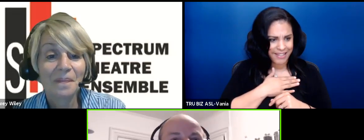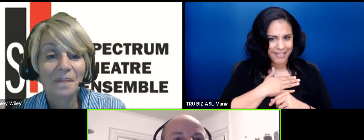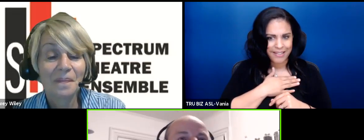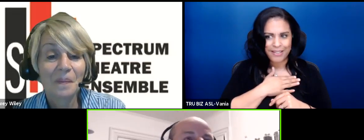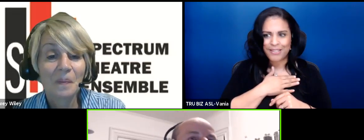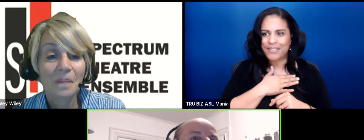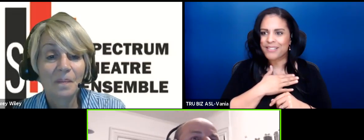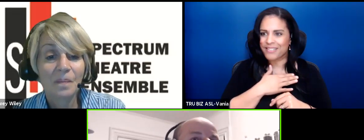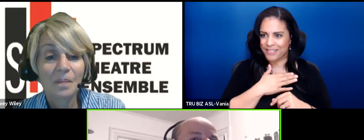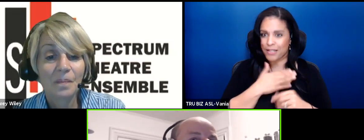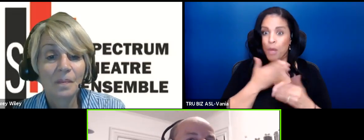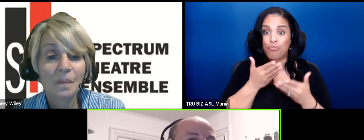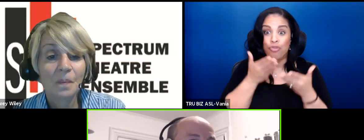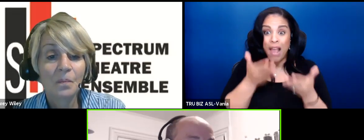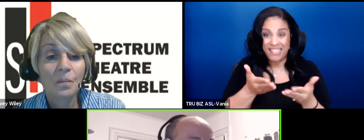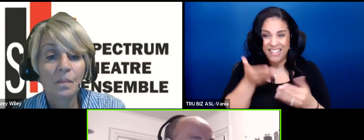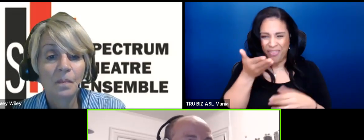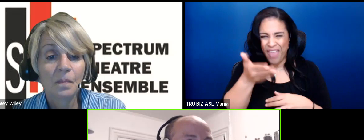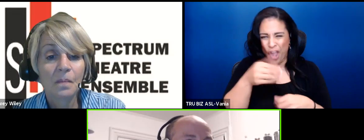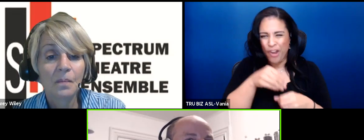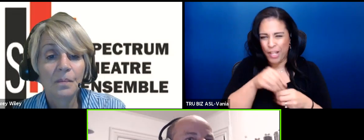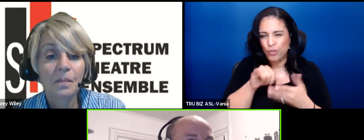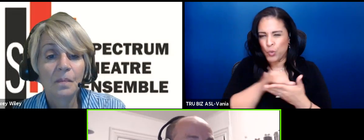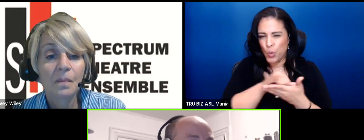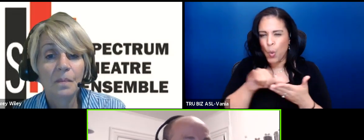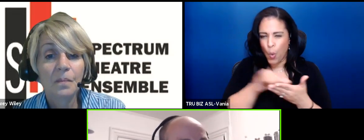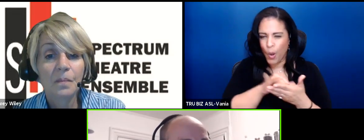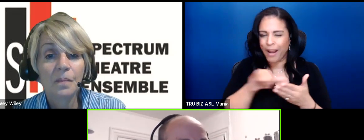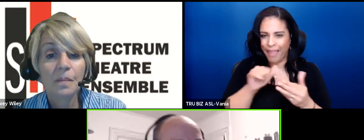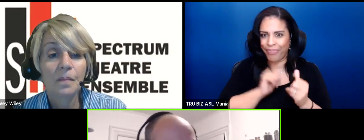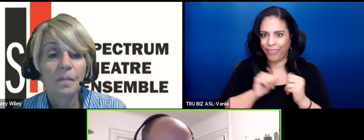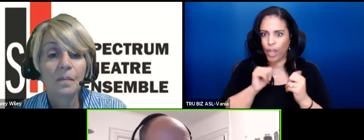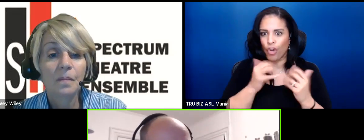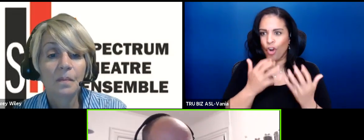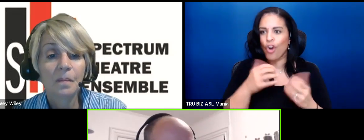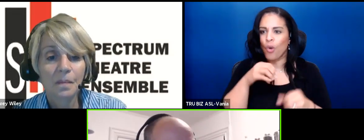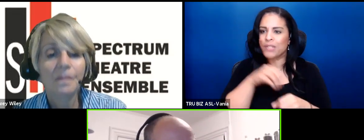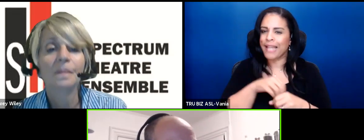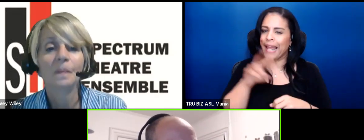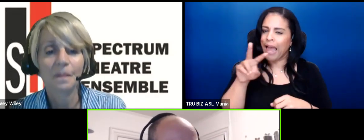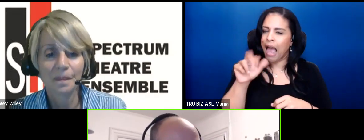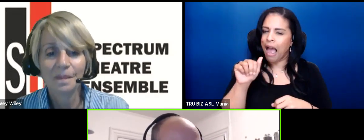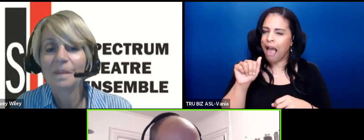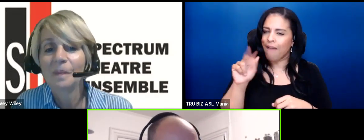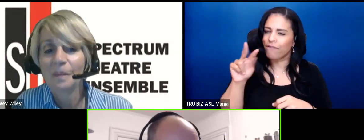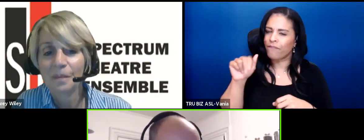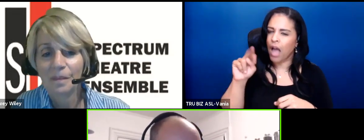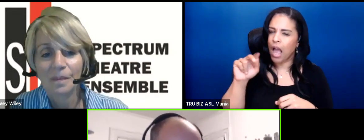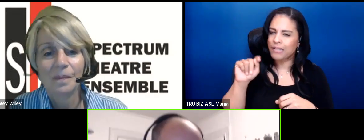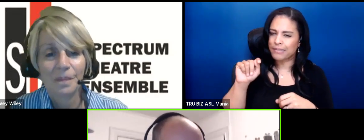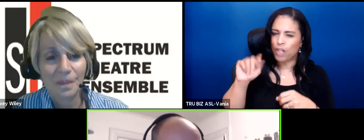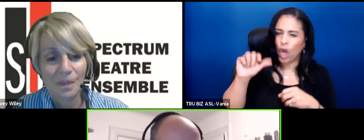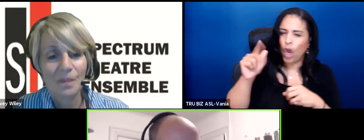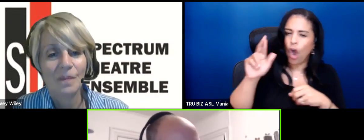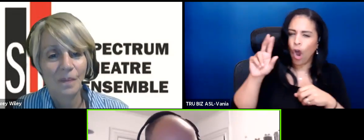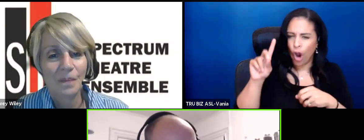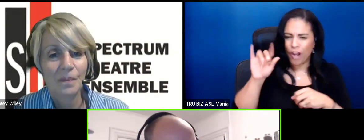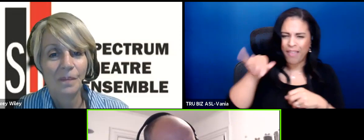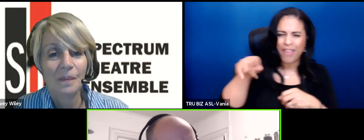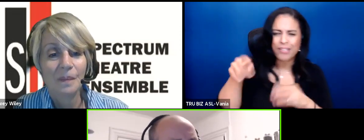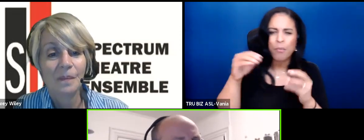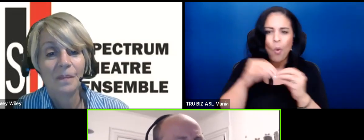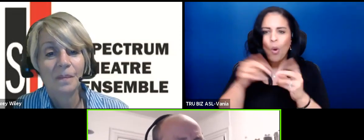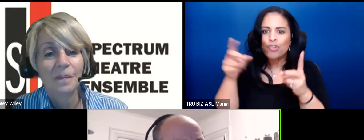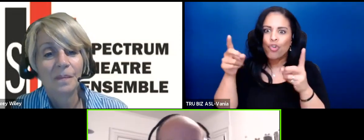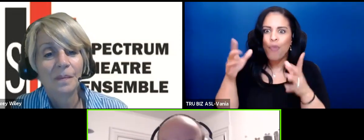in the New York City theater world at the time was really in the avant-garde community which was a much more director's community and I always